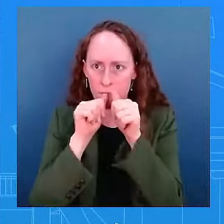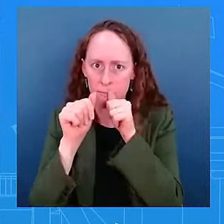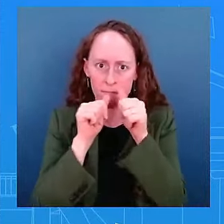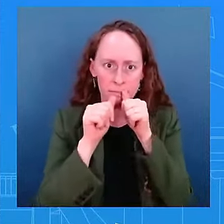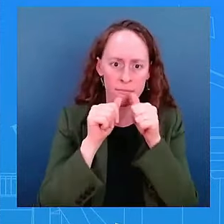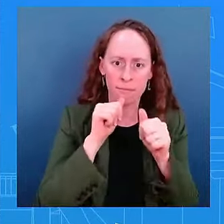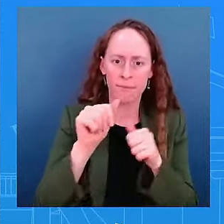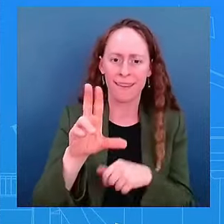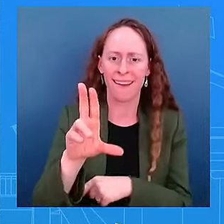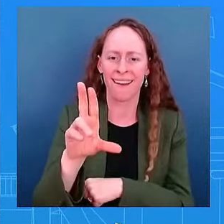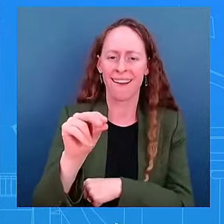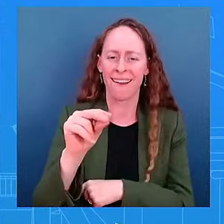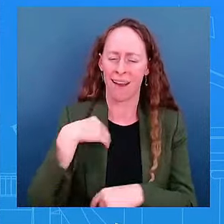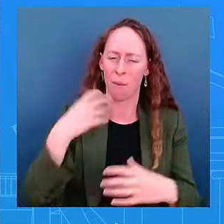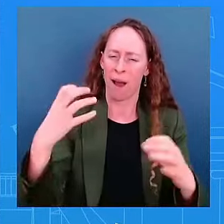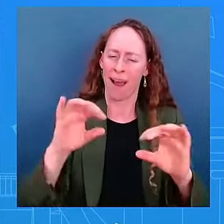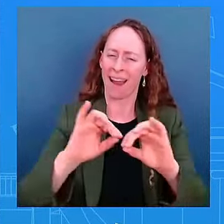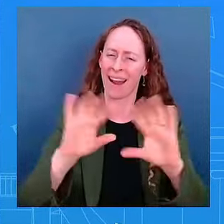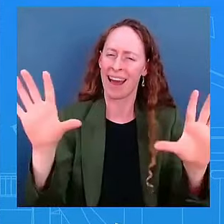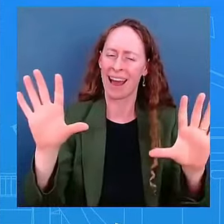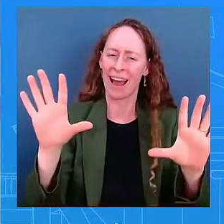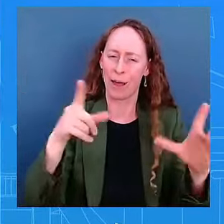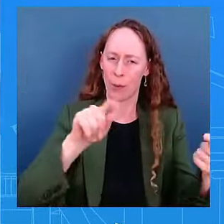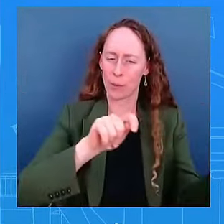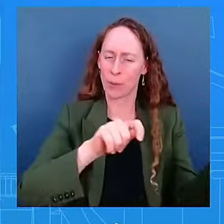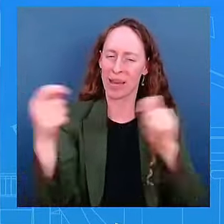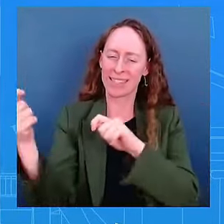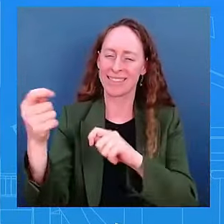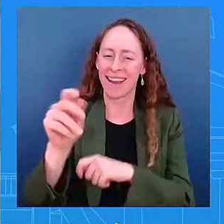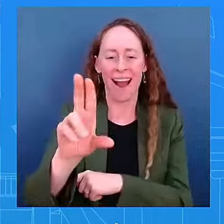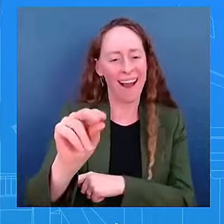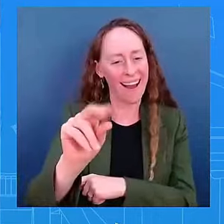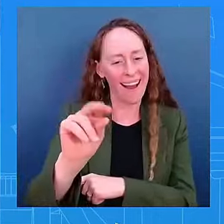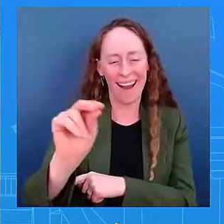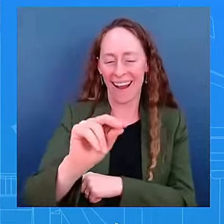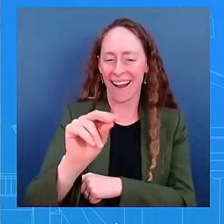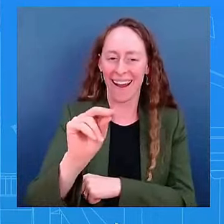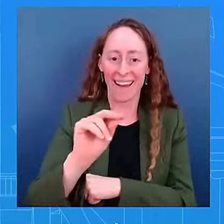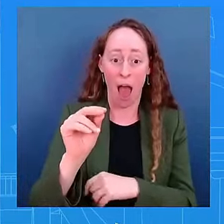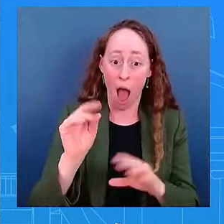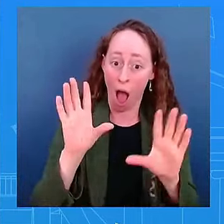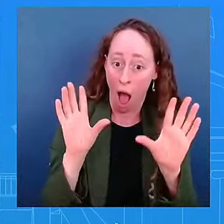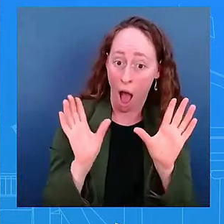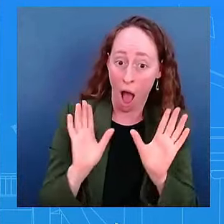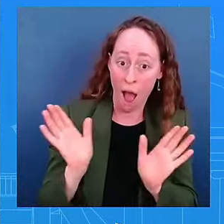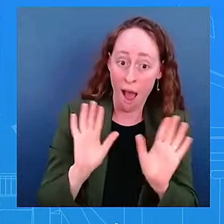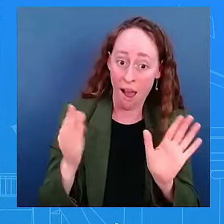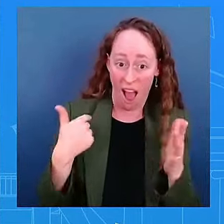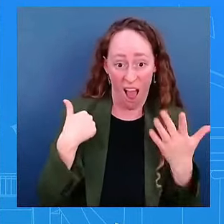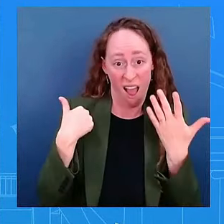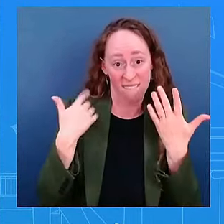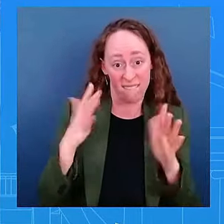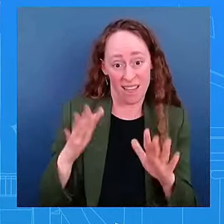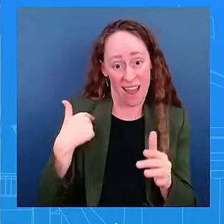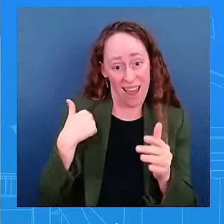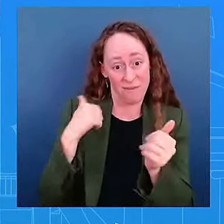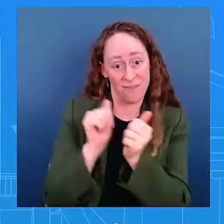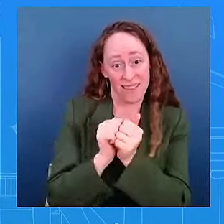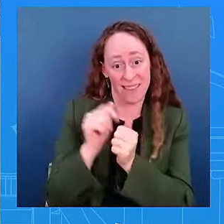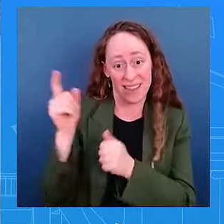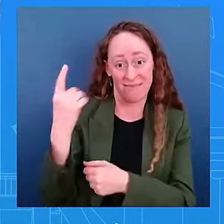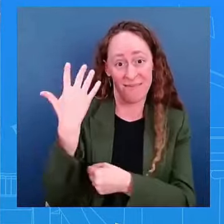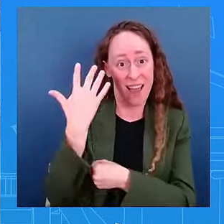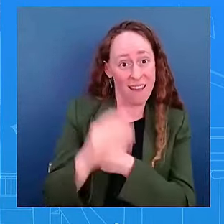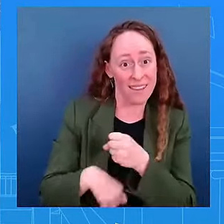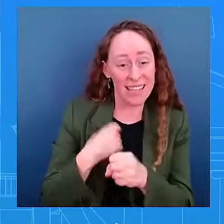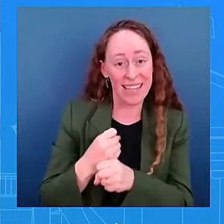You kidding? Okay. I've been with President Biden for five years. you going let me answer the question? Would you at least admit that the